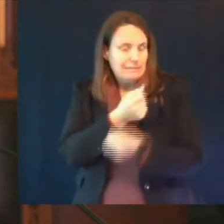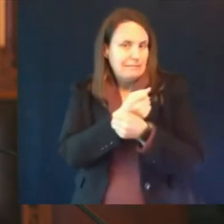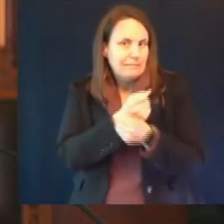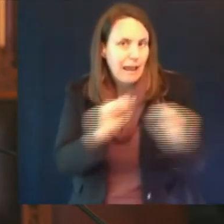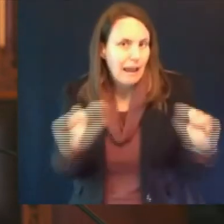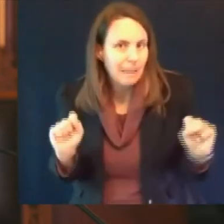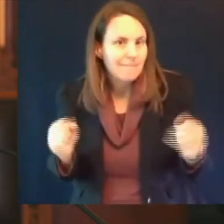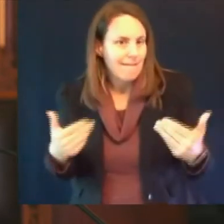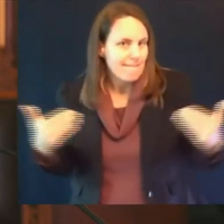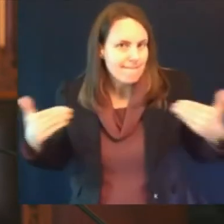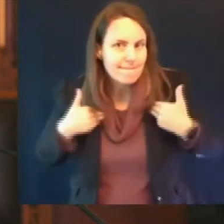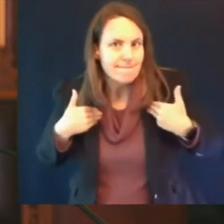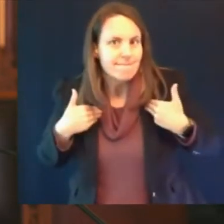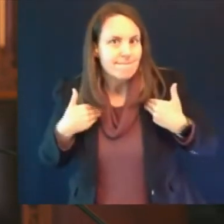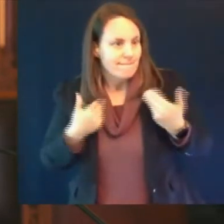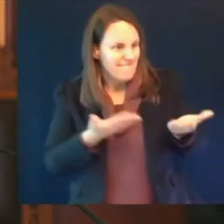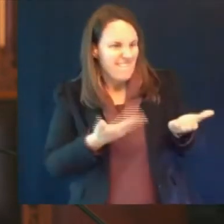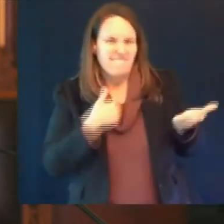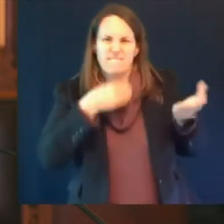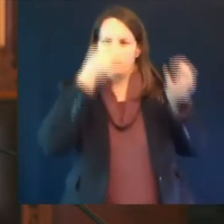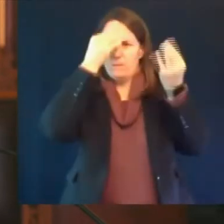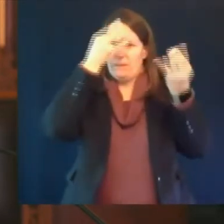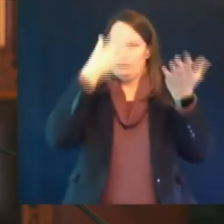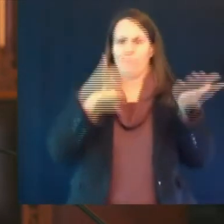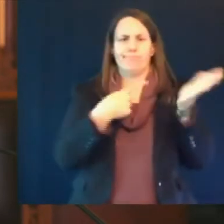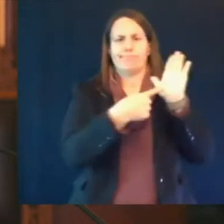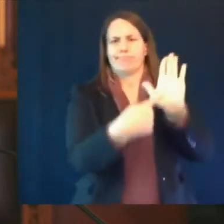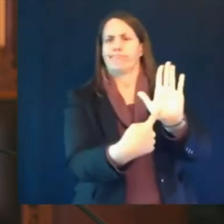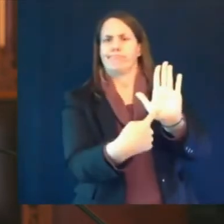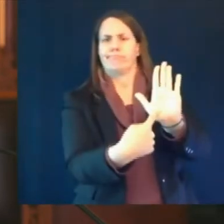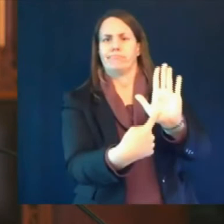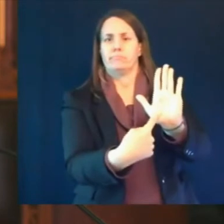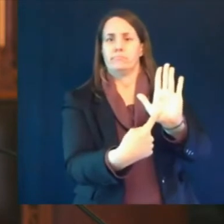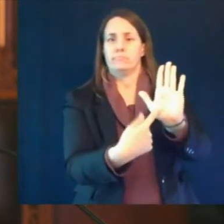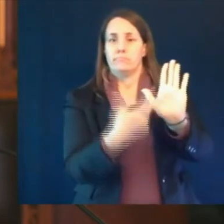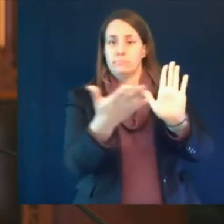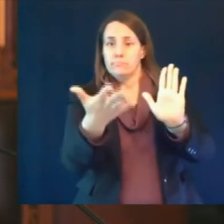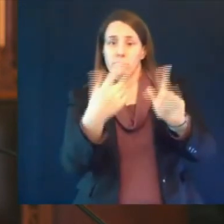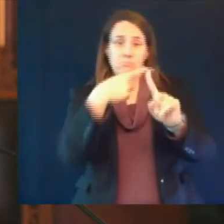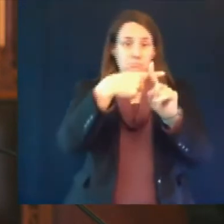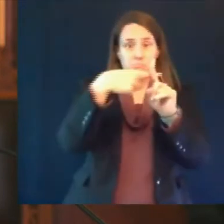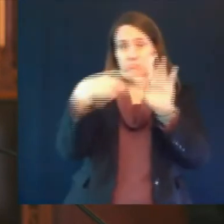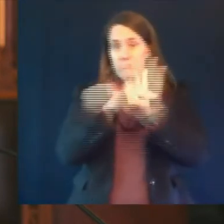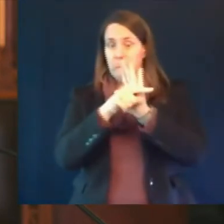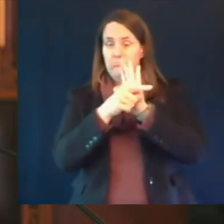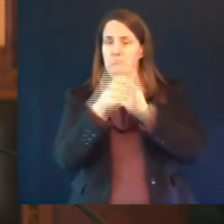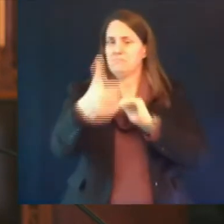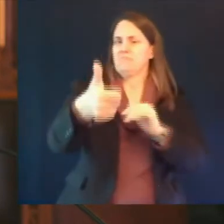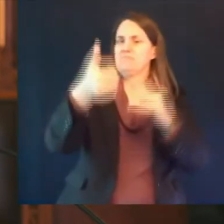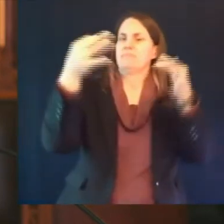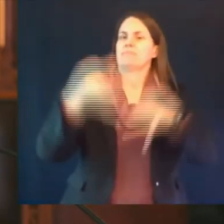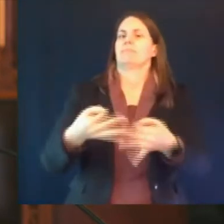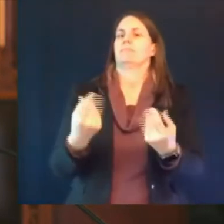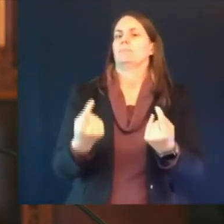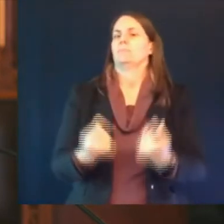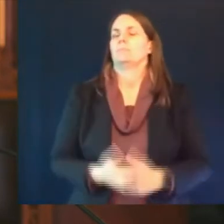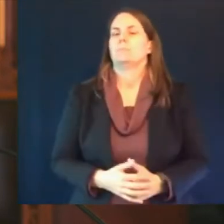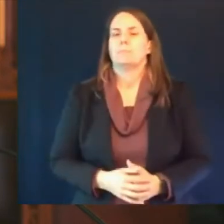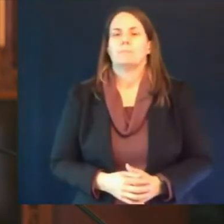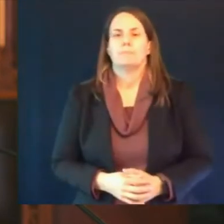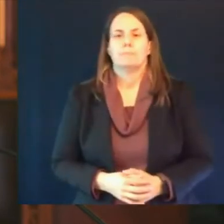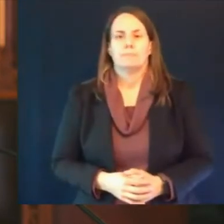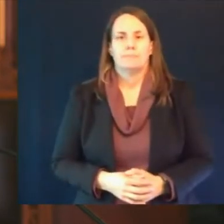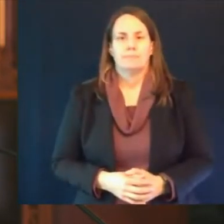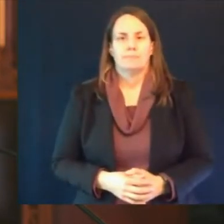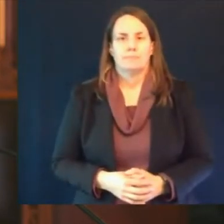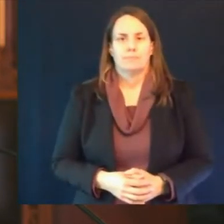so that they can make informed choices so sometimes um i know it you know it's been four